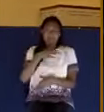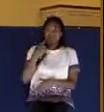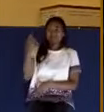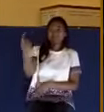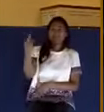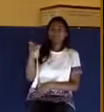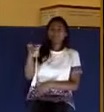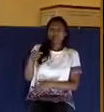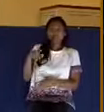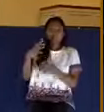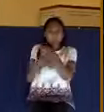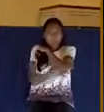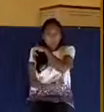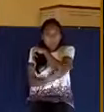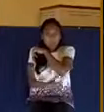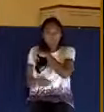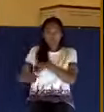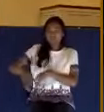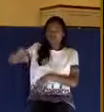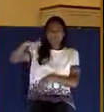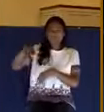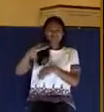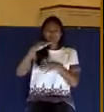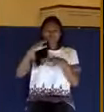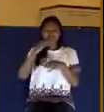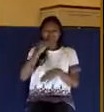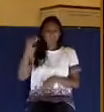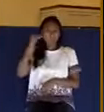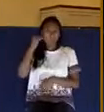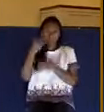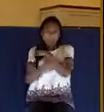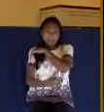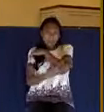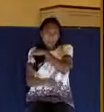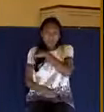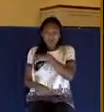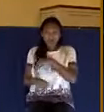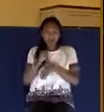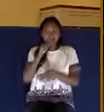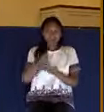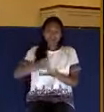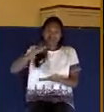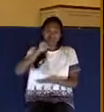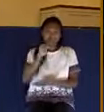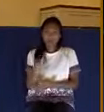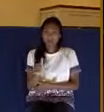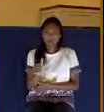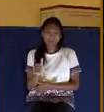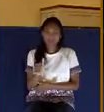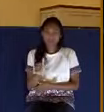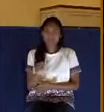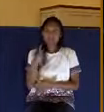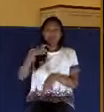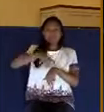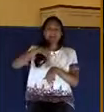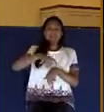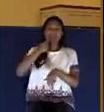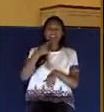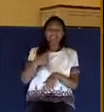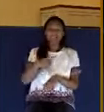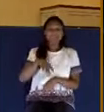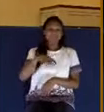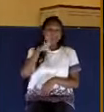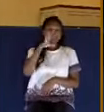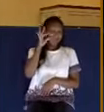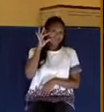who grew up in a poor home, a lower class home. He said at one point, the foxes have holes, the